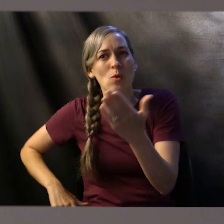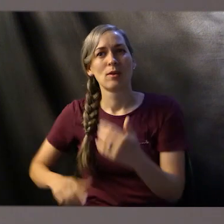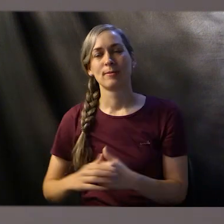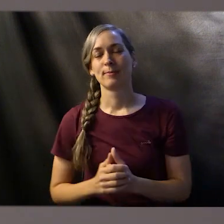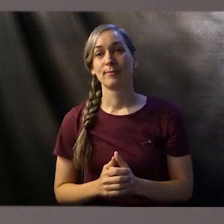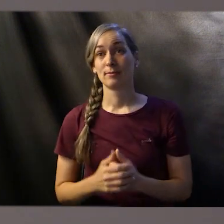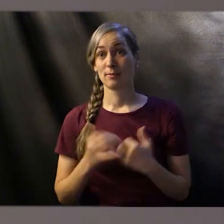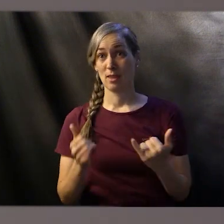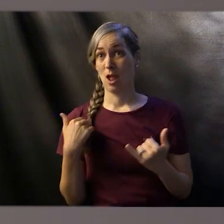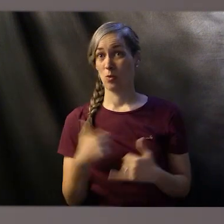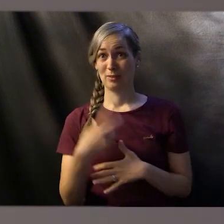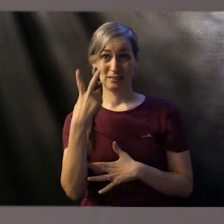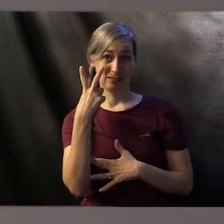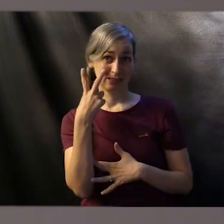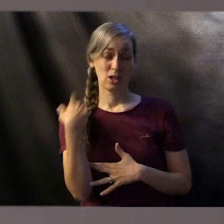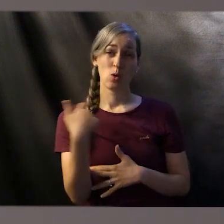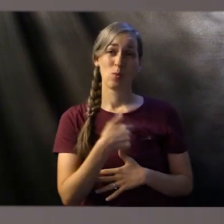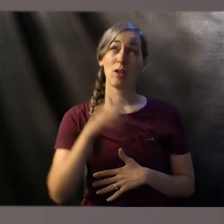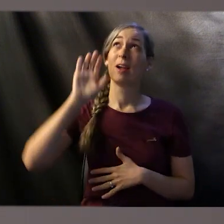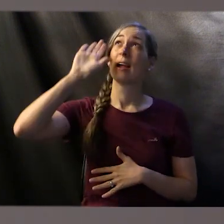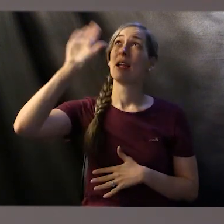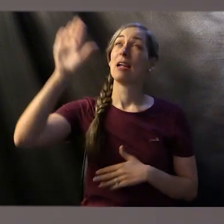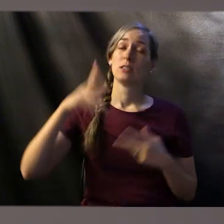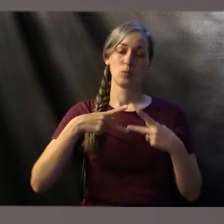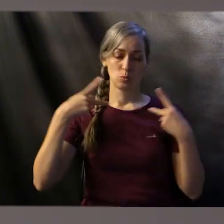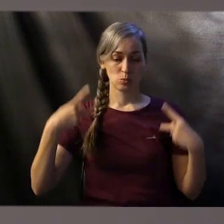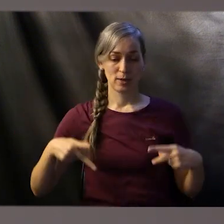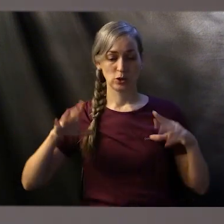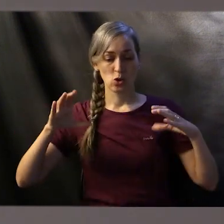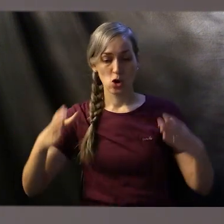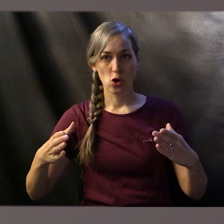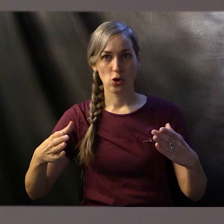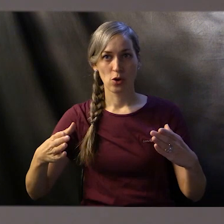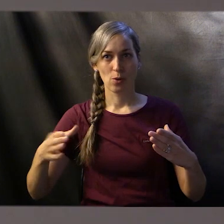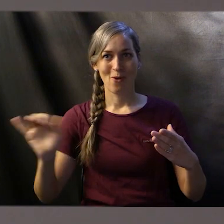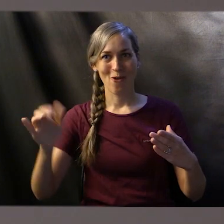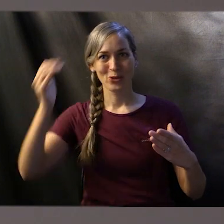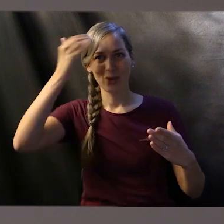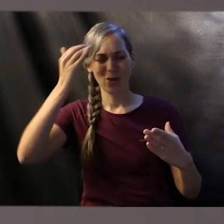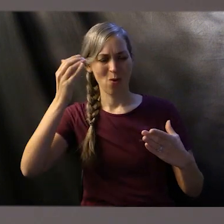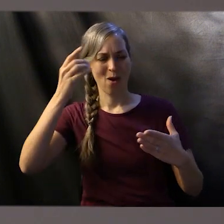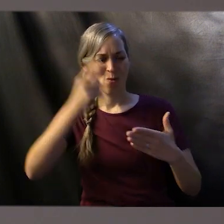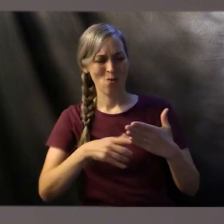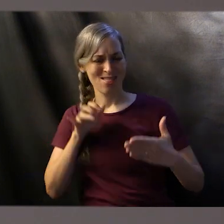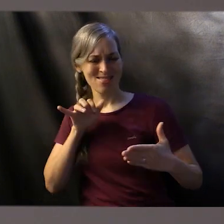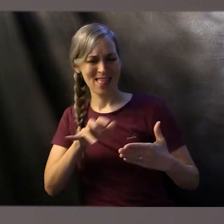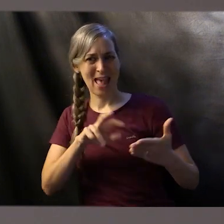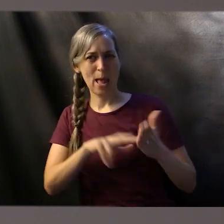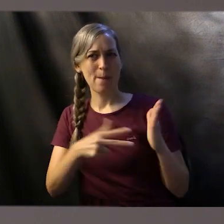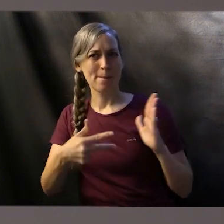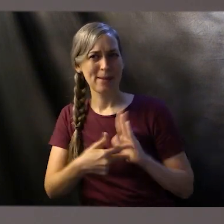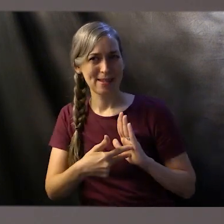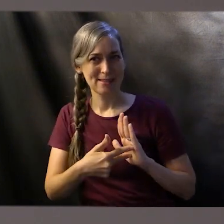So now we see not only that we are God's priesthood but what it means to be his priesthood. The